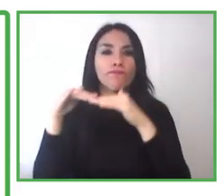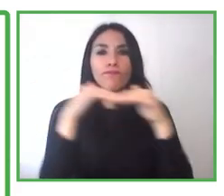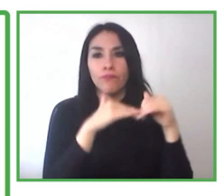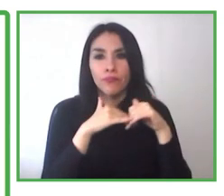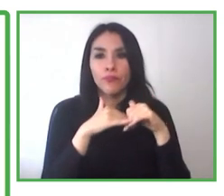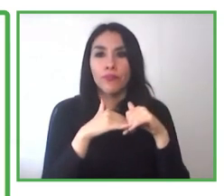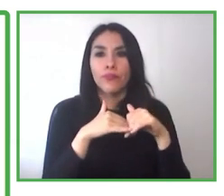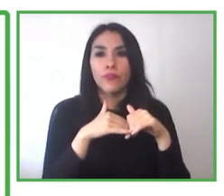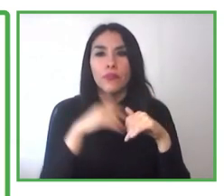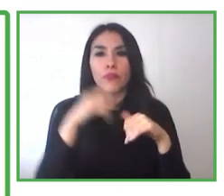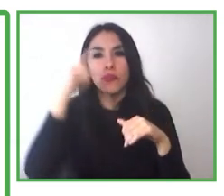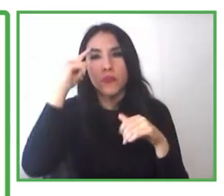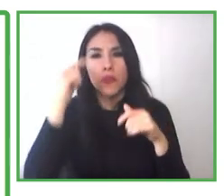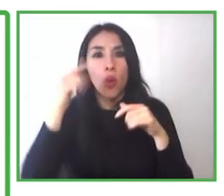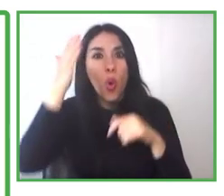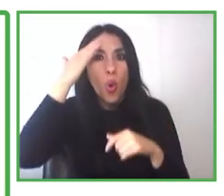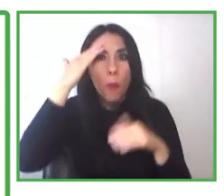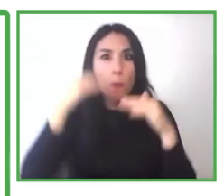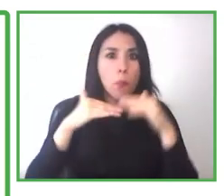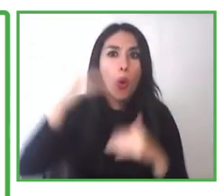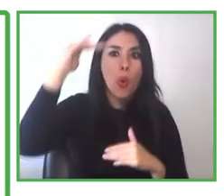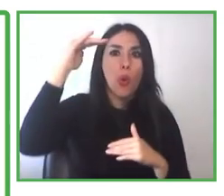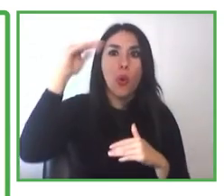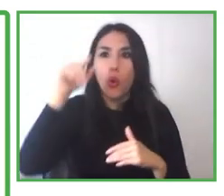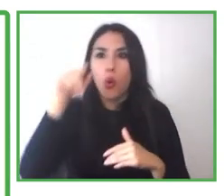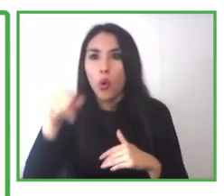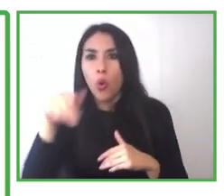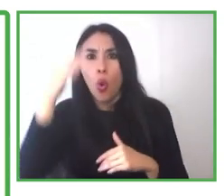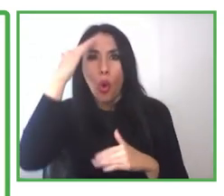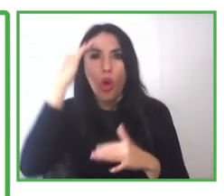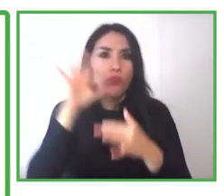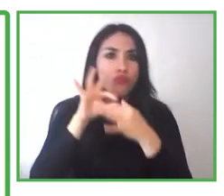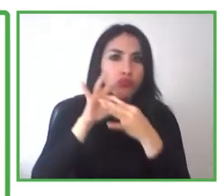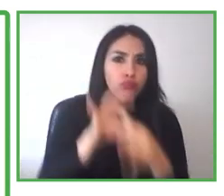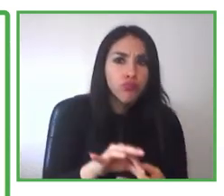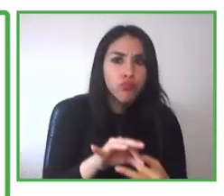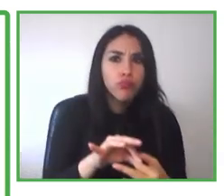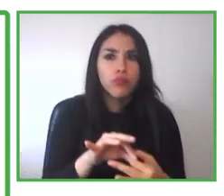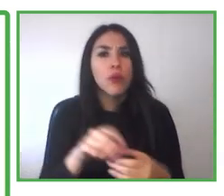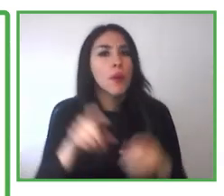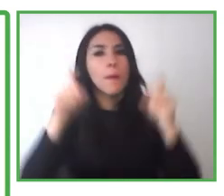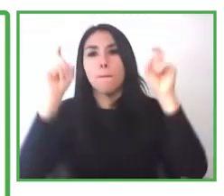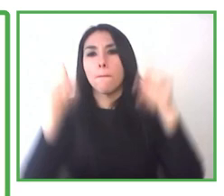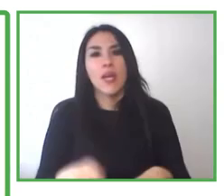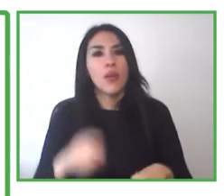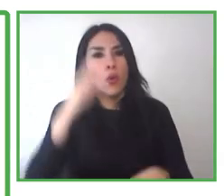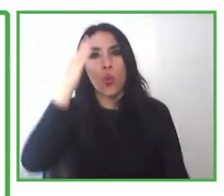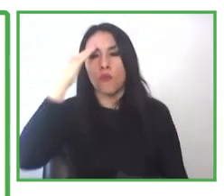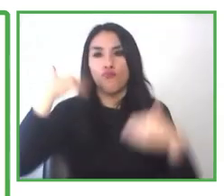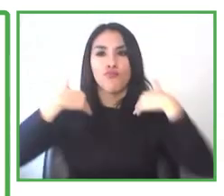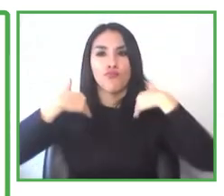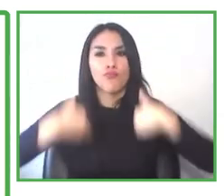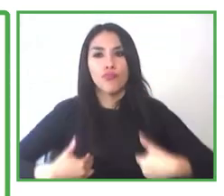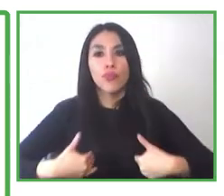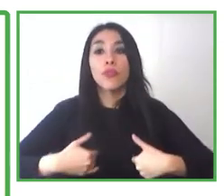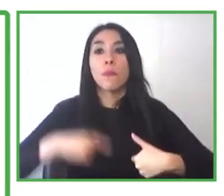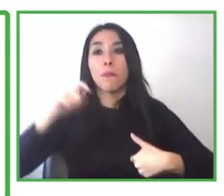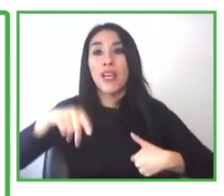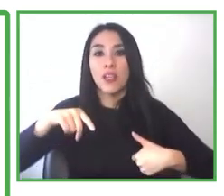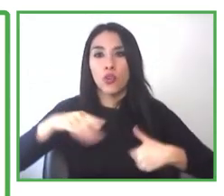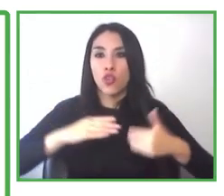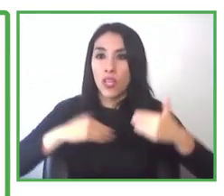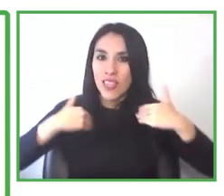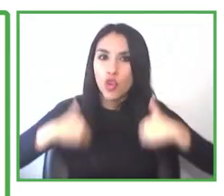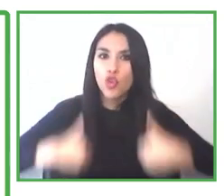what people must have, what the person may have, which can allow an inclusion which is